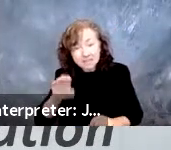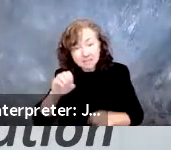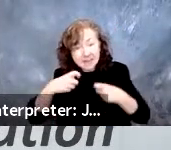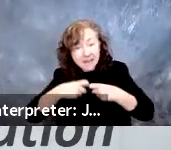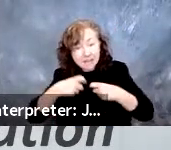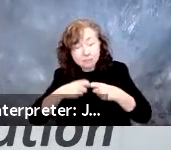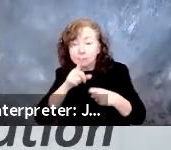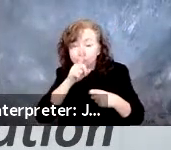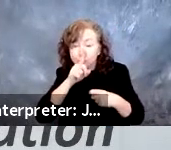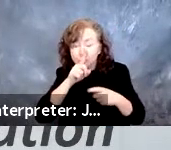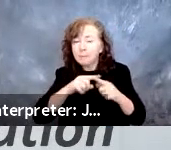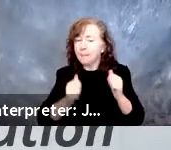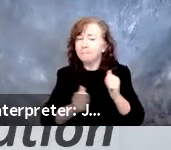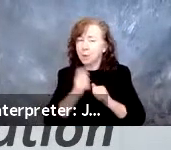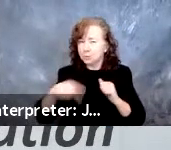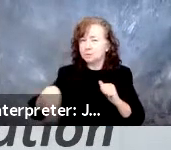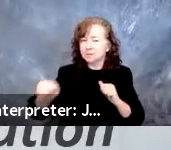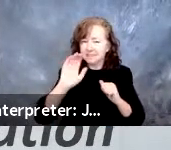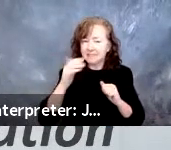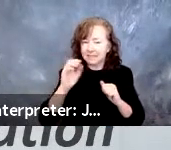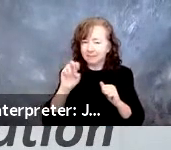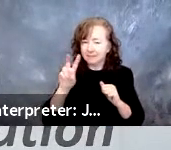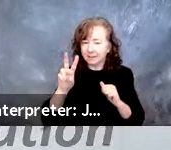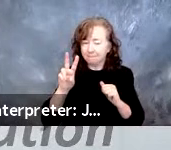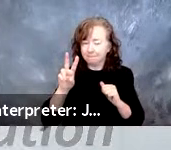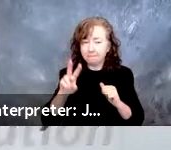challenges and solutions. Thank you.